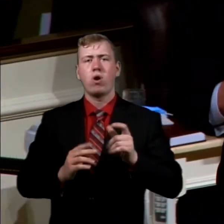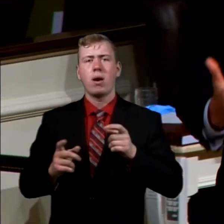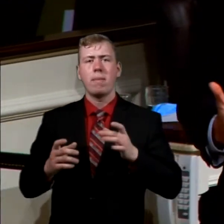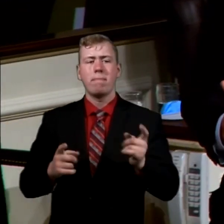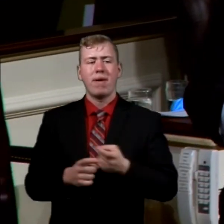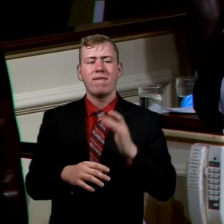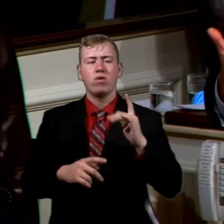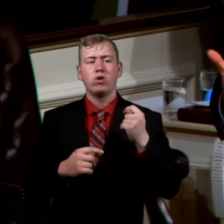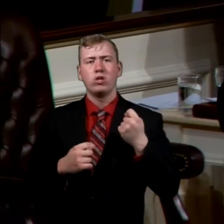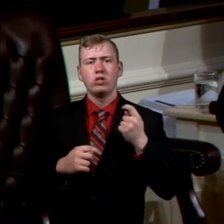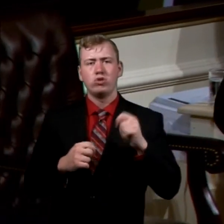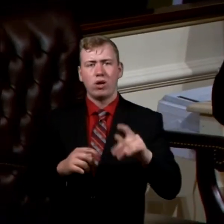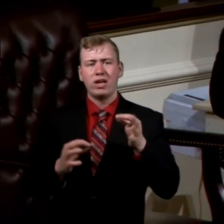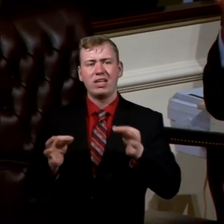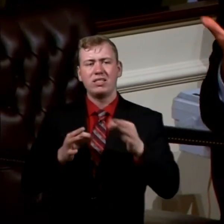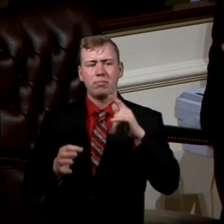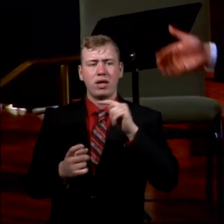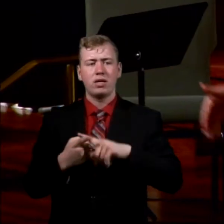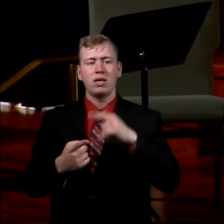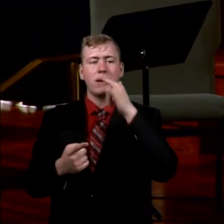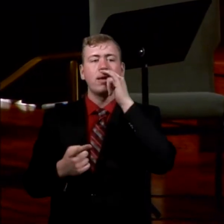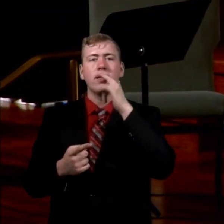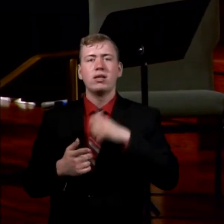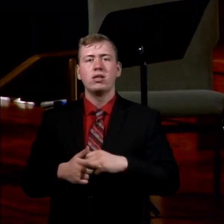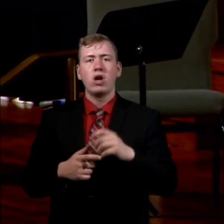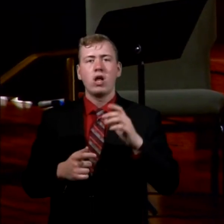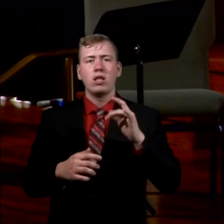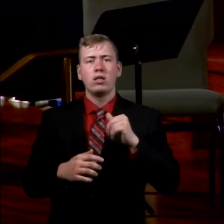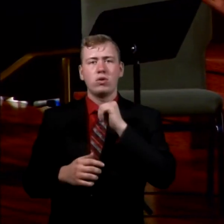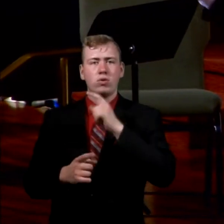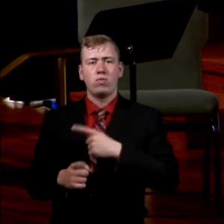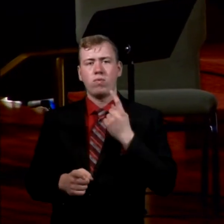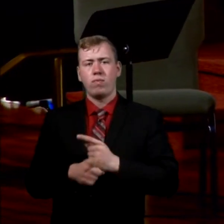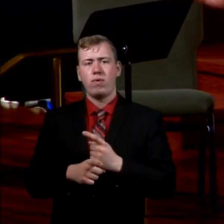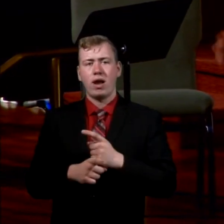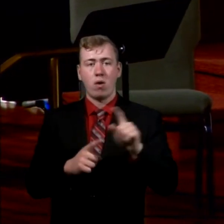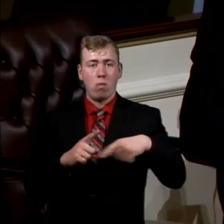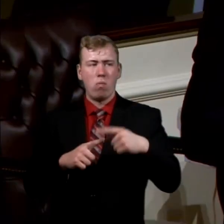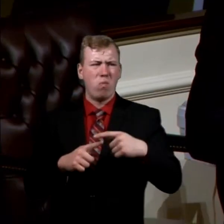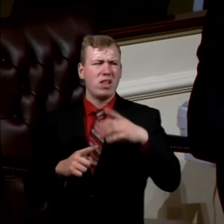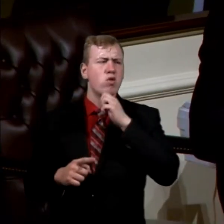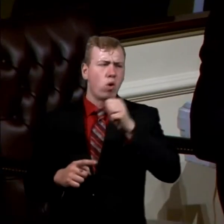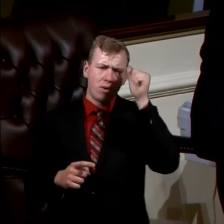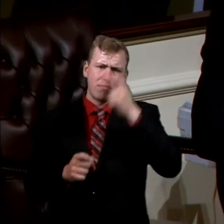explain to children to do what's right when their older brother or older sister has gone to hell in a handbasket.